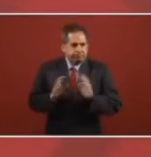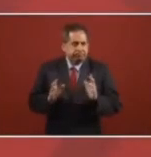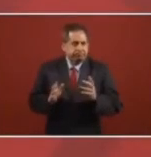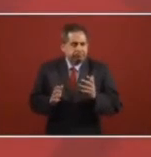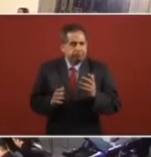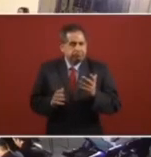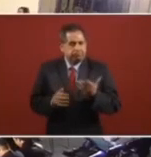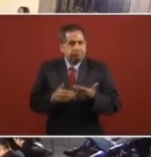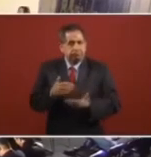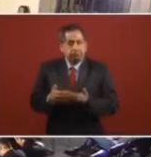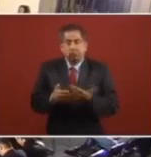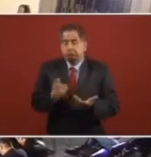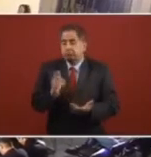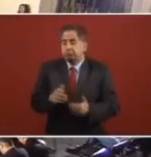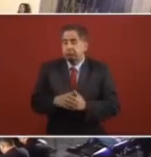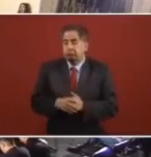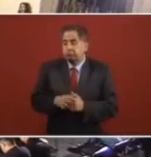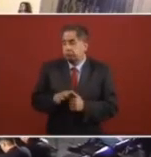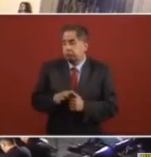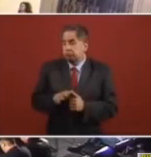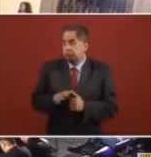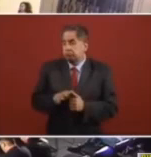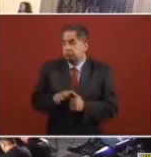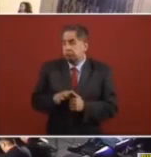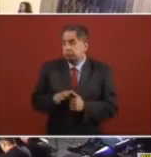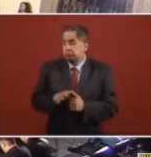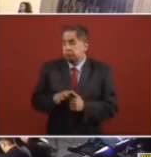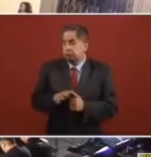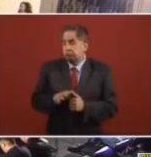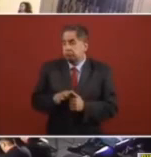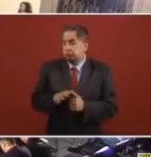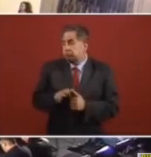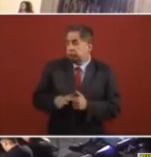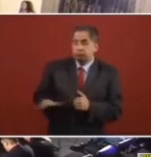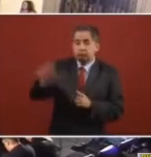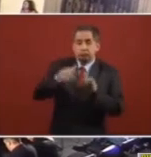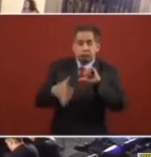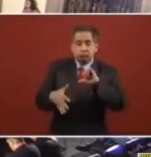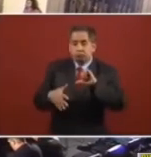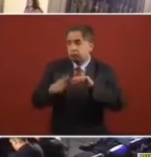Por todos los gobiernos. By all the governments.